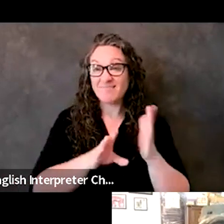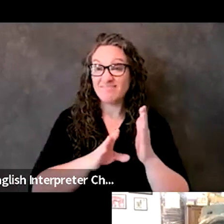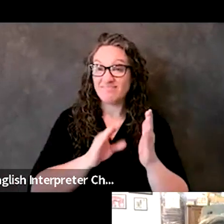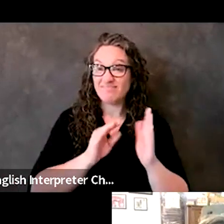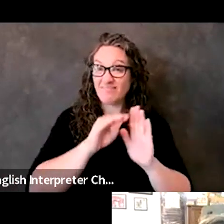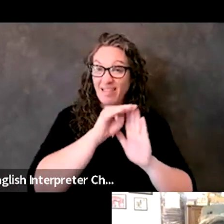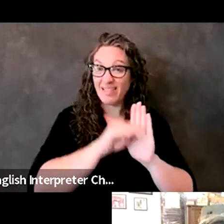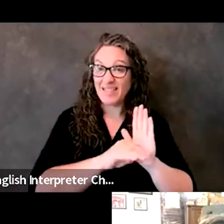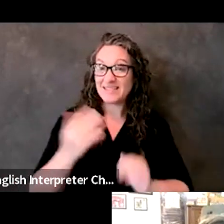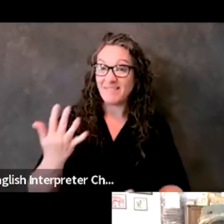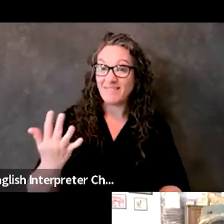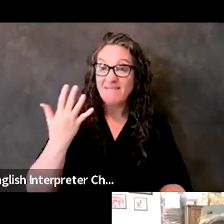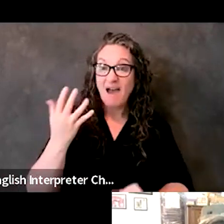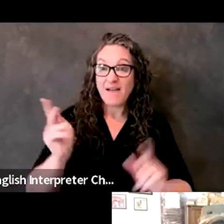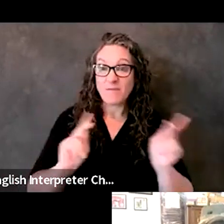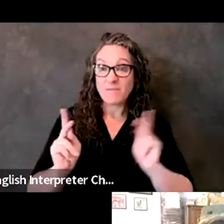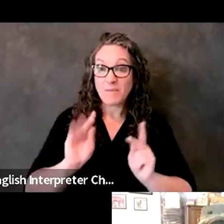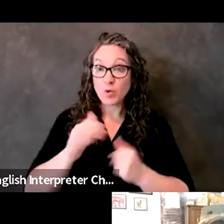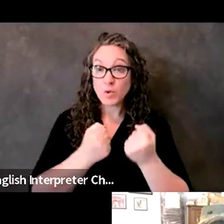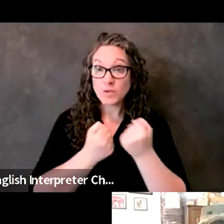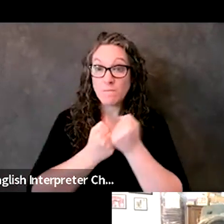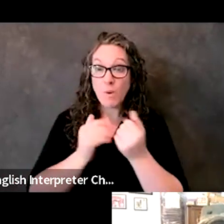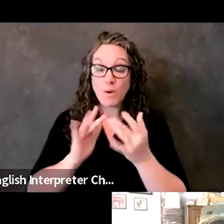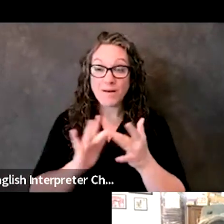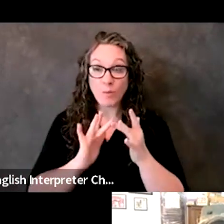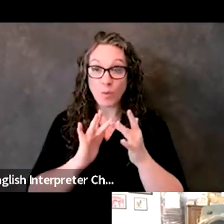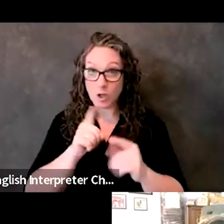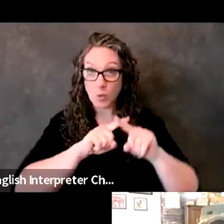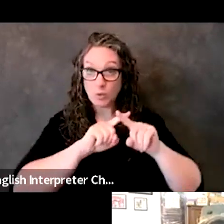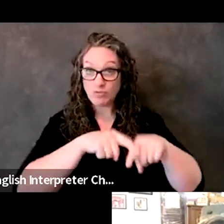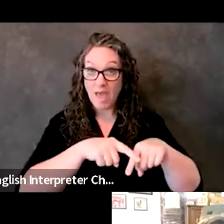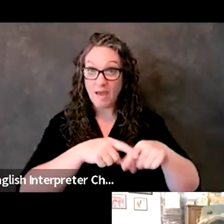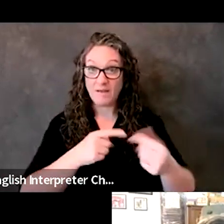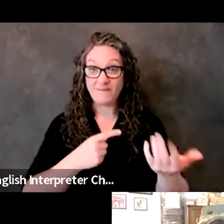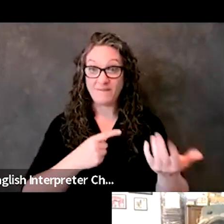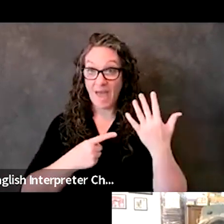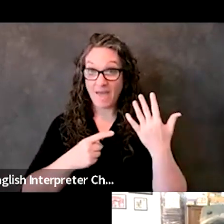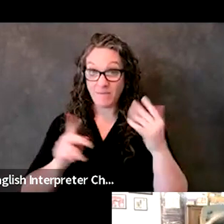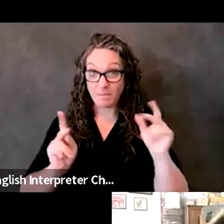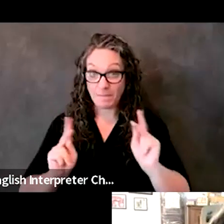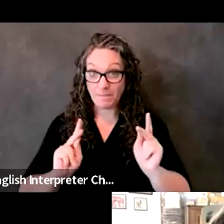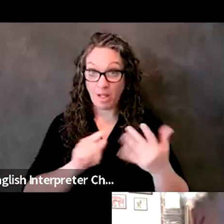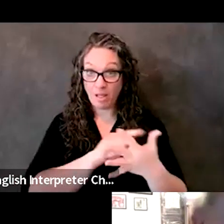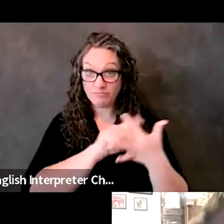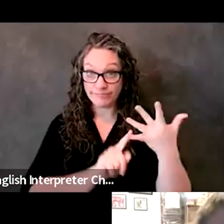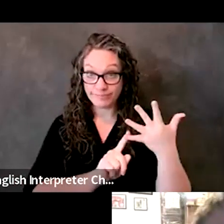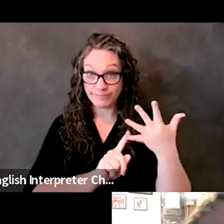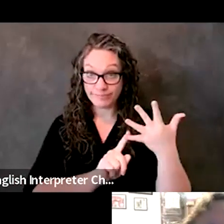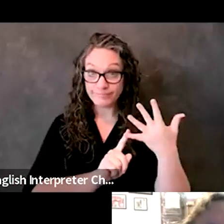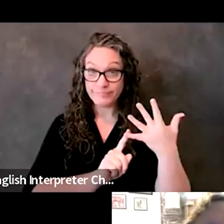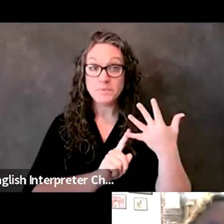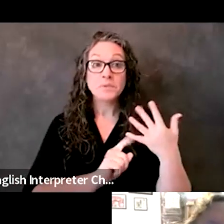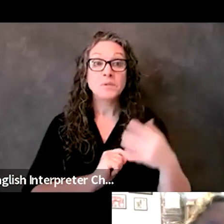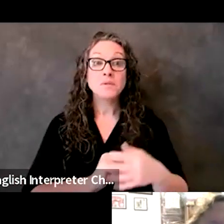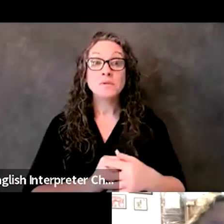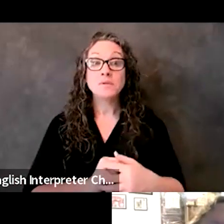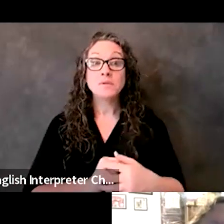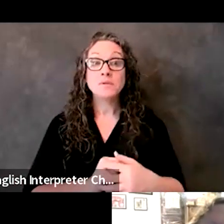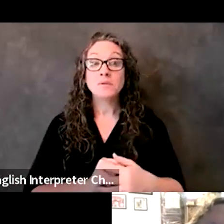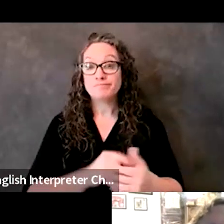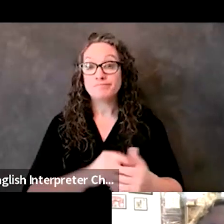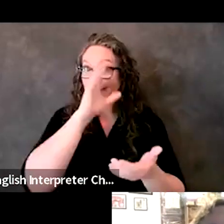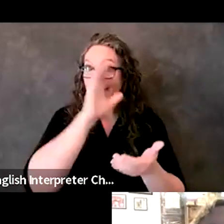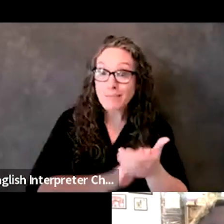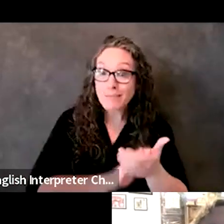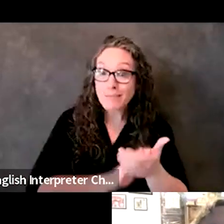uh, that you can count on or rely on, uh, whether that's, you know, a spouse, a